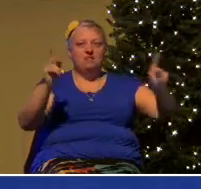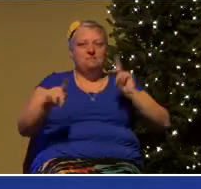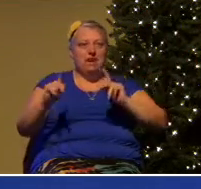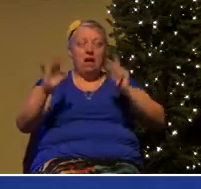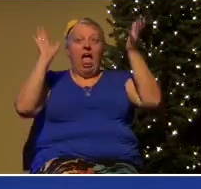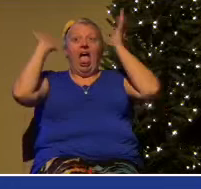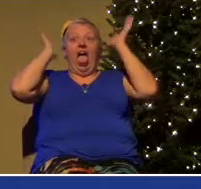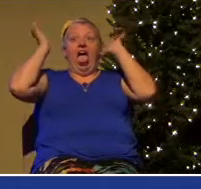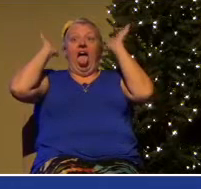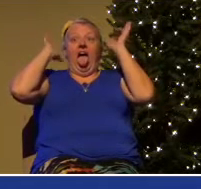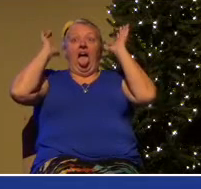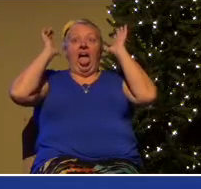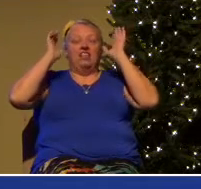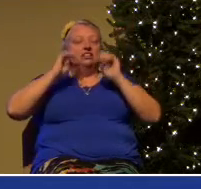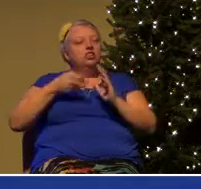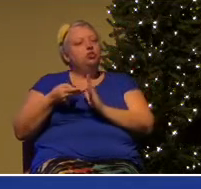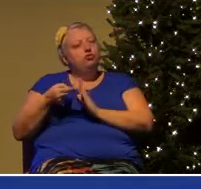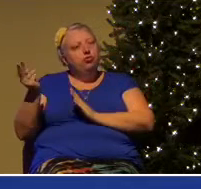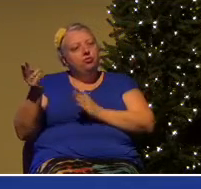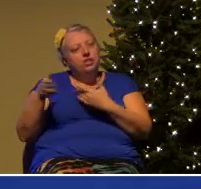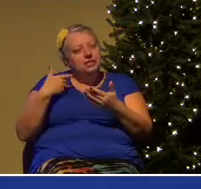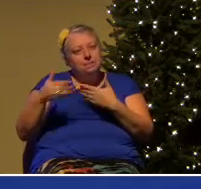and the truth doesn't matter.